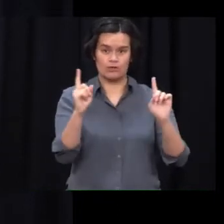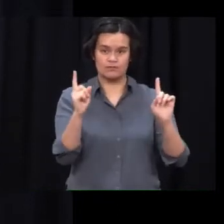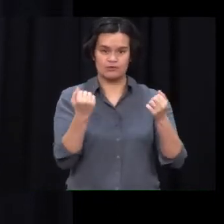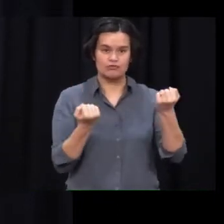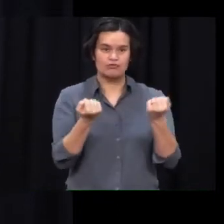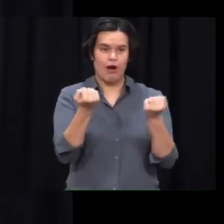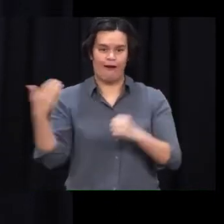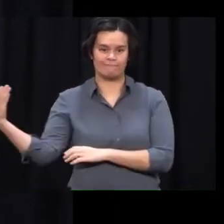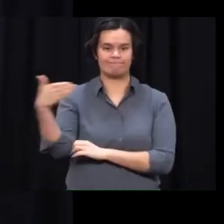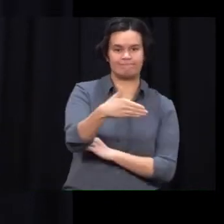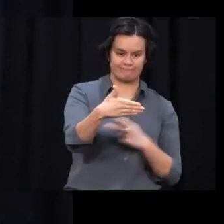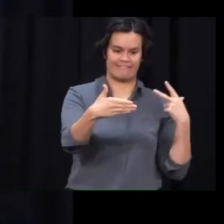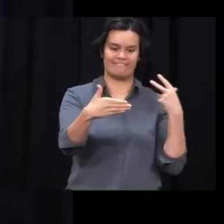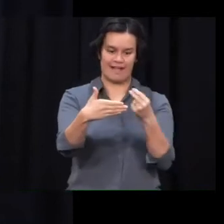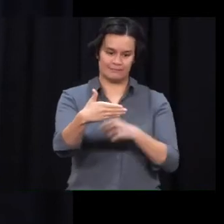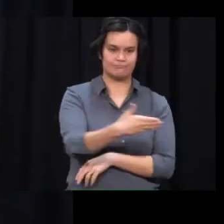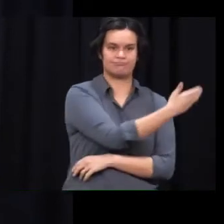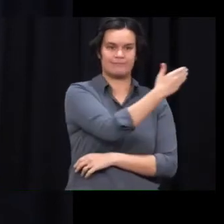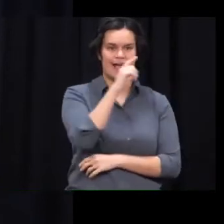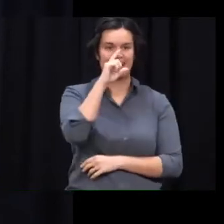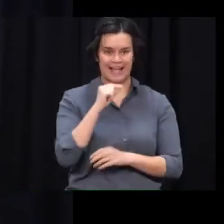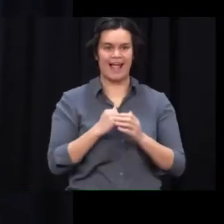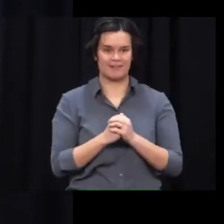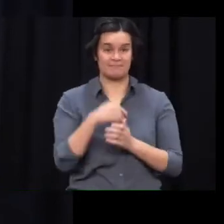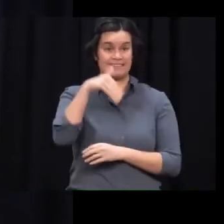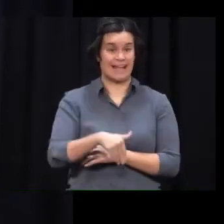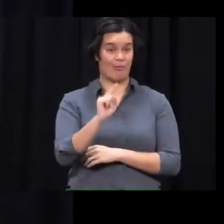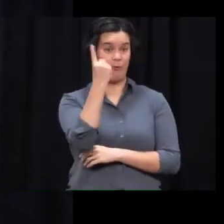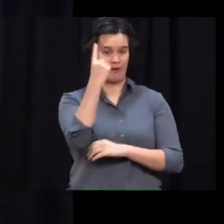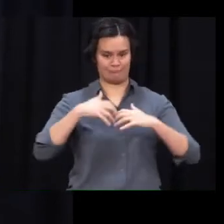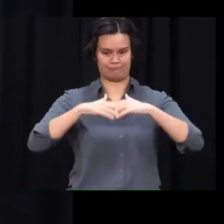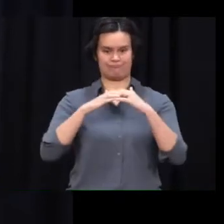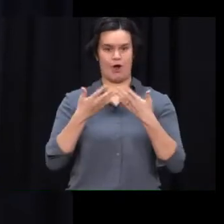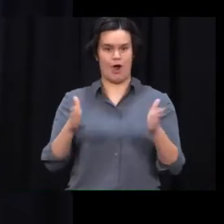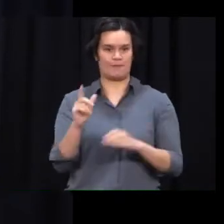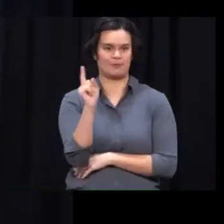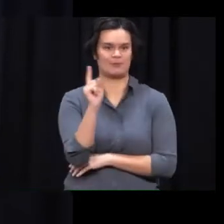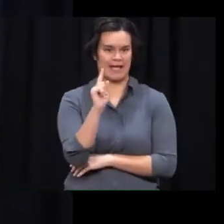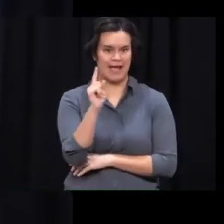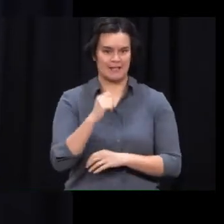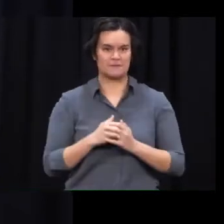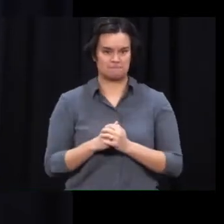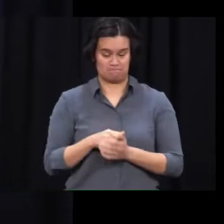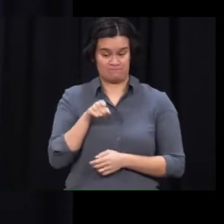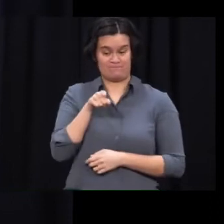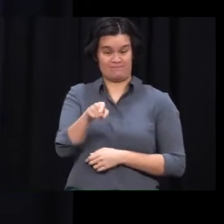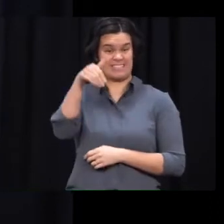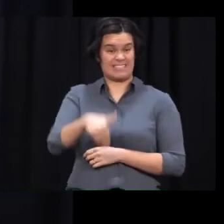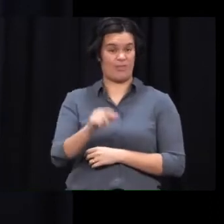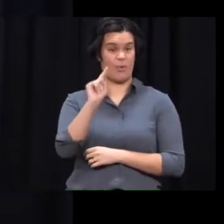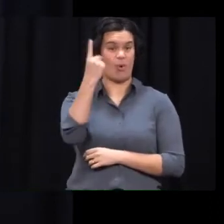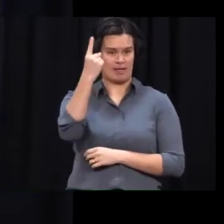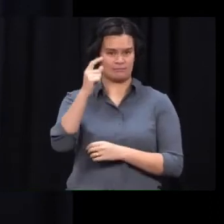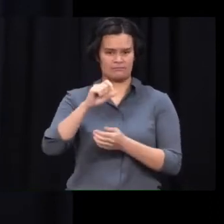able to deliver 2,000 vaccinations per day. I'm told that so far they've been doing so well they've opened up space for another